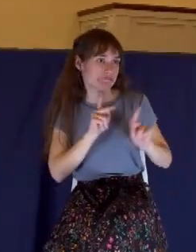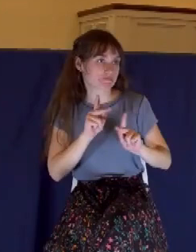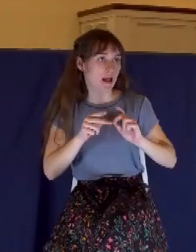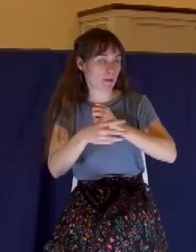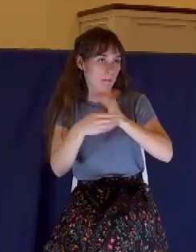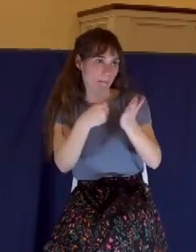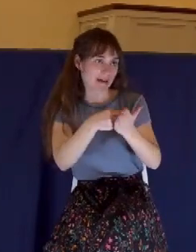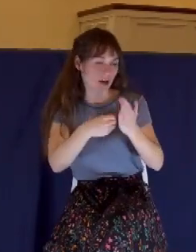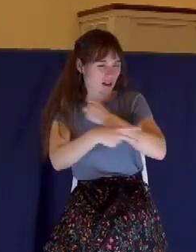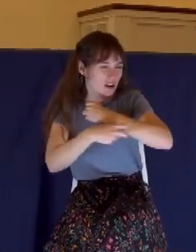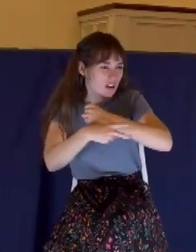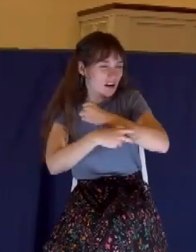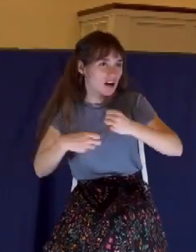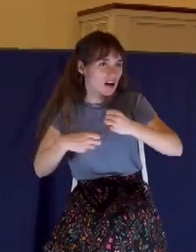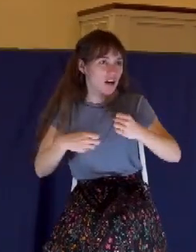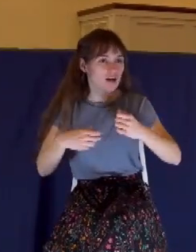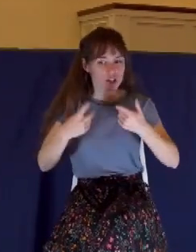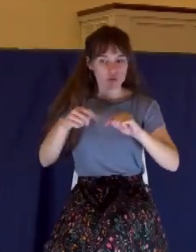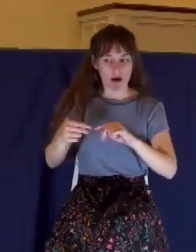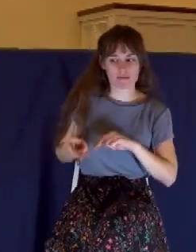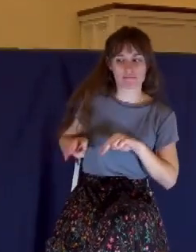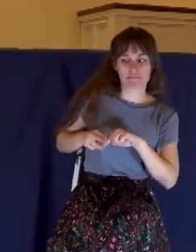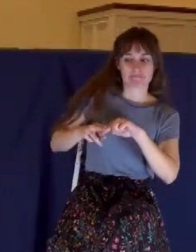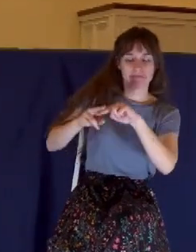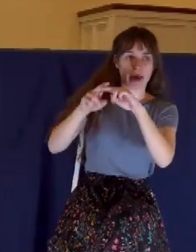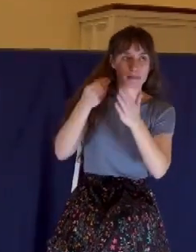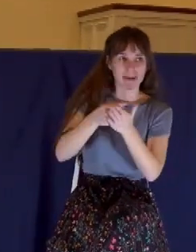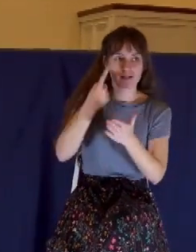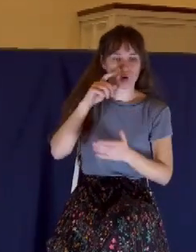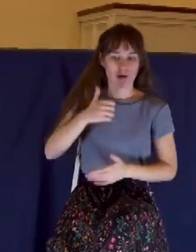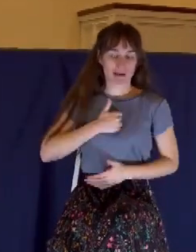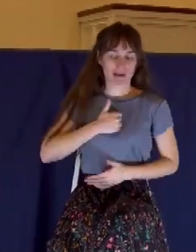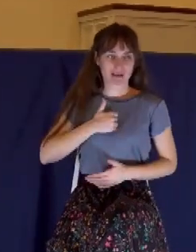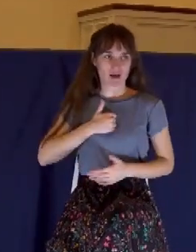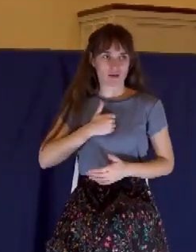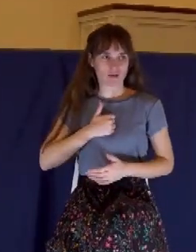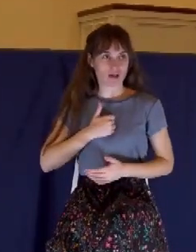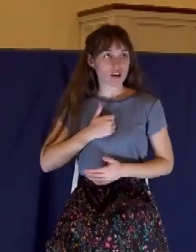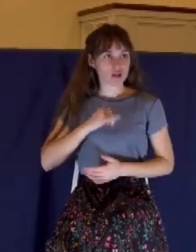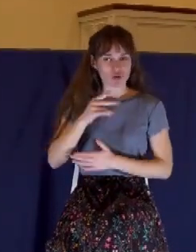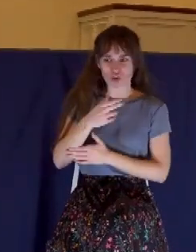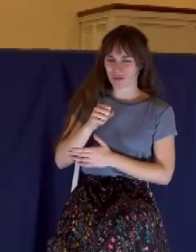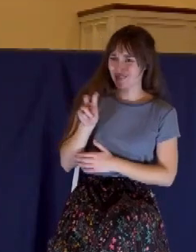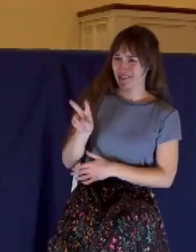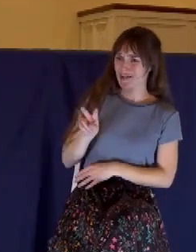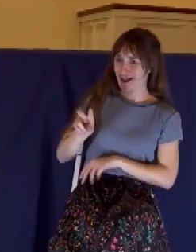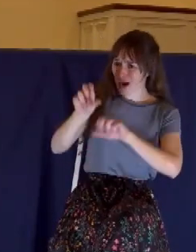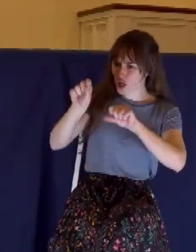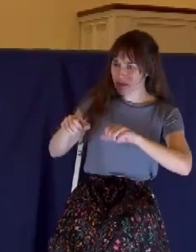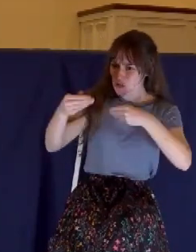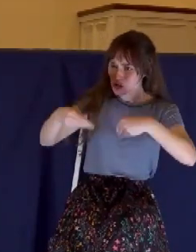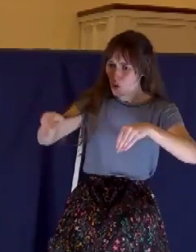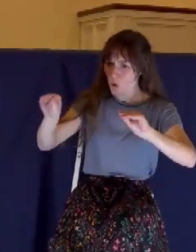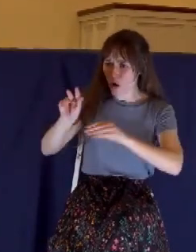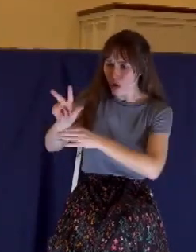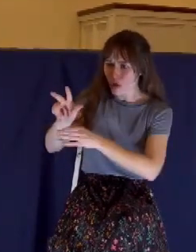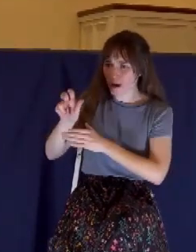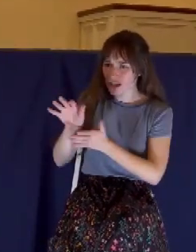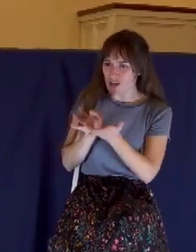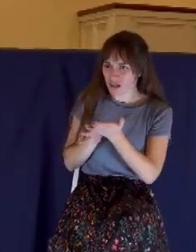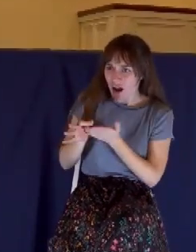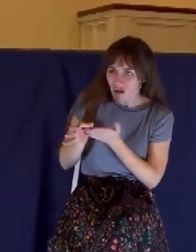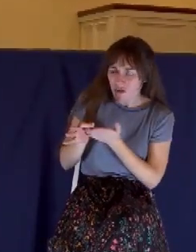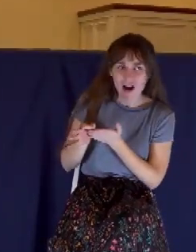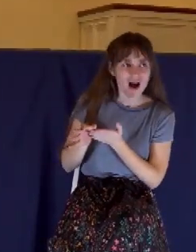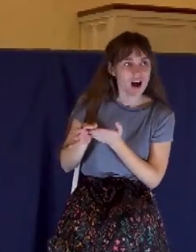money. And wow, this could have been sold for 300 denarii. I mean, Judas is looking at it and saying, man, I wish I